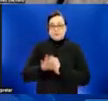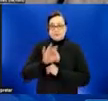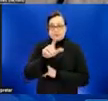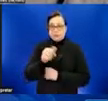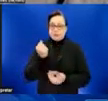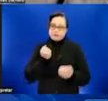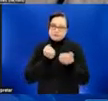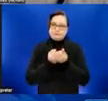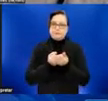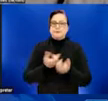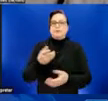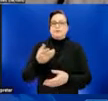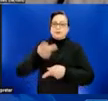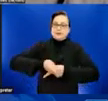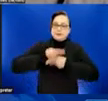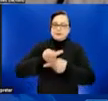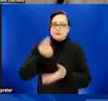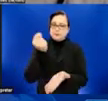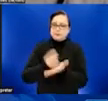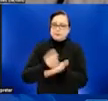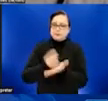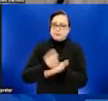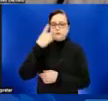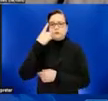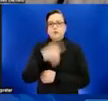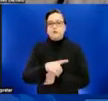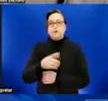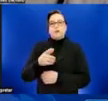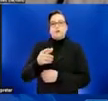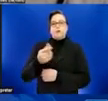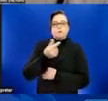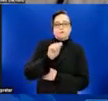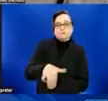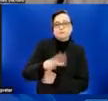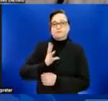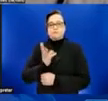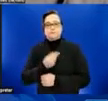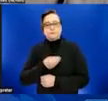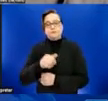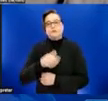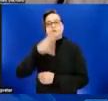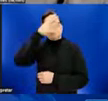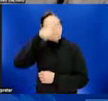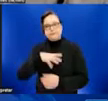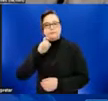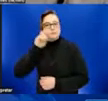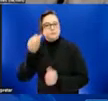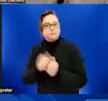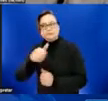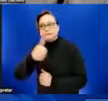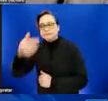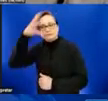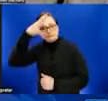of gay, bisexual, and other men who have sex with men. Dr. Carnes published works include